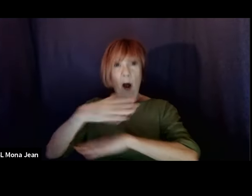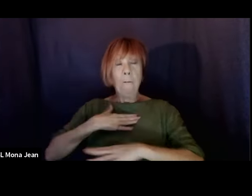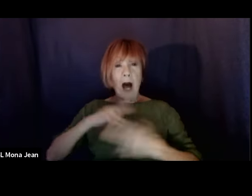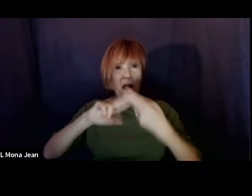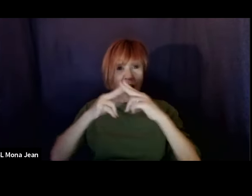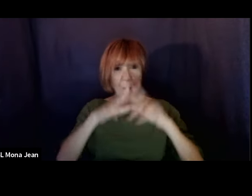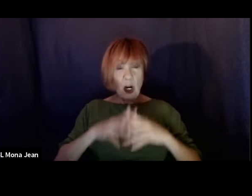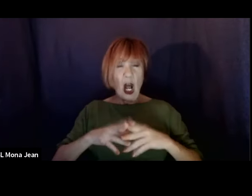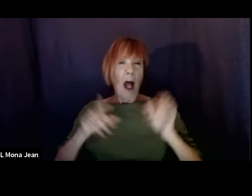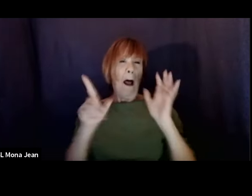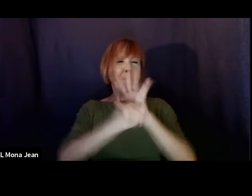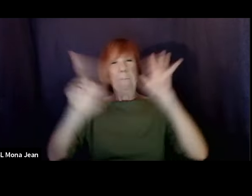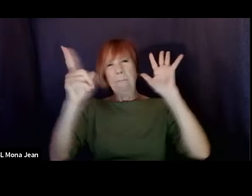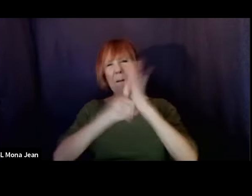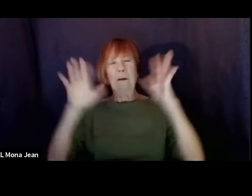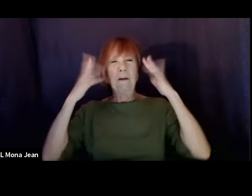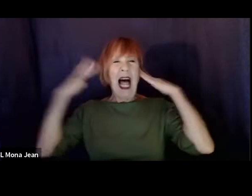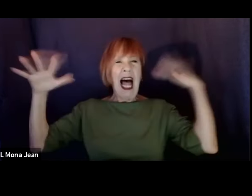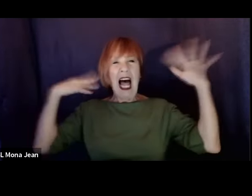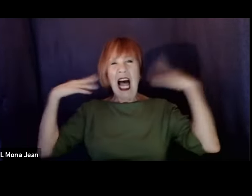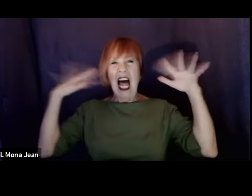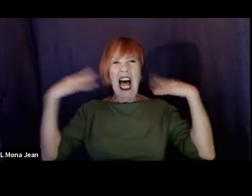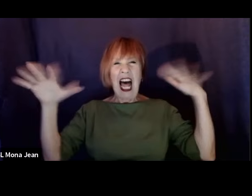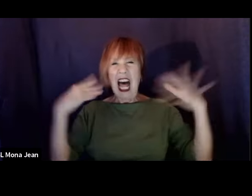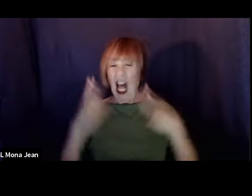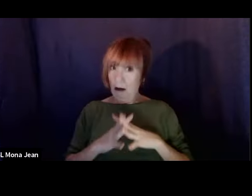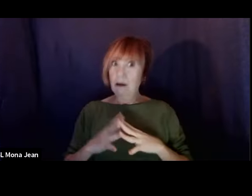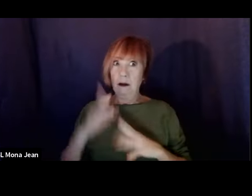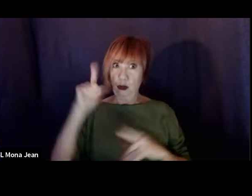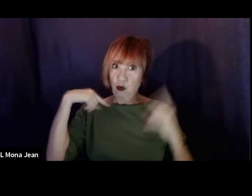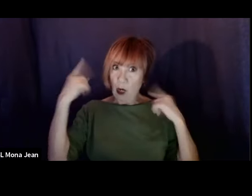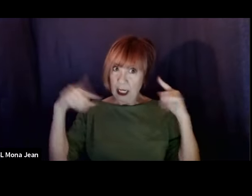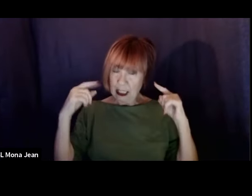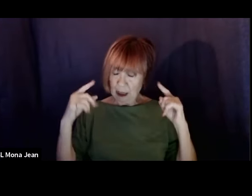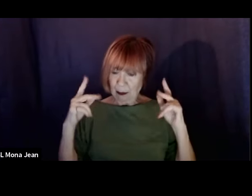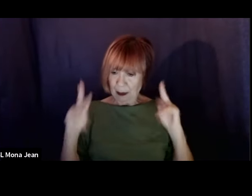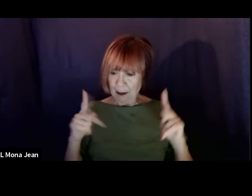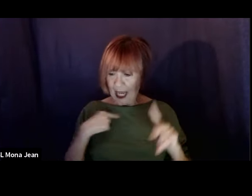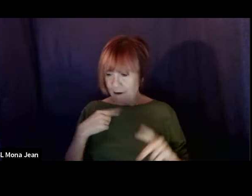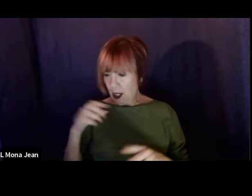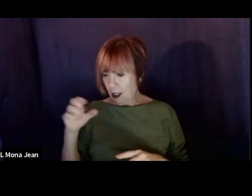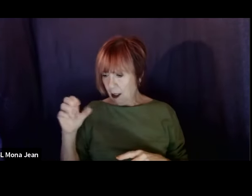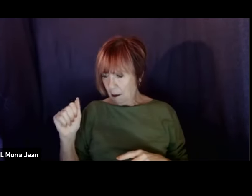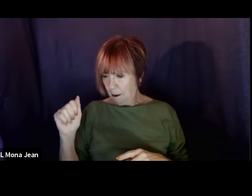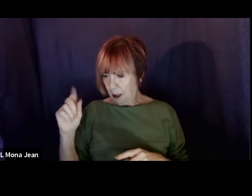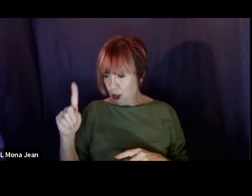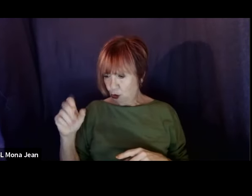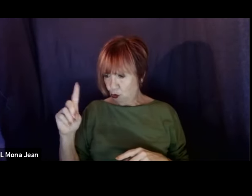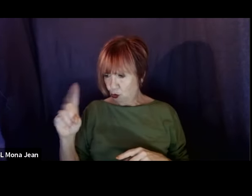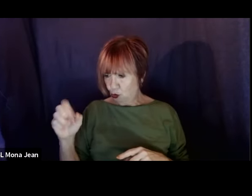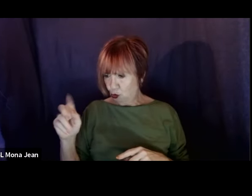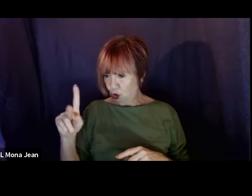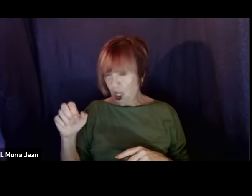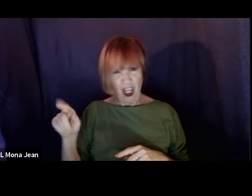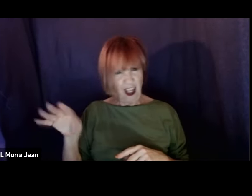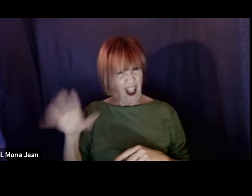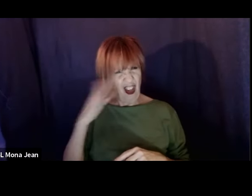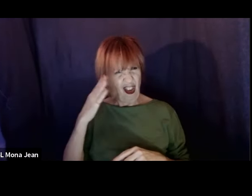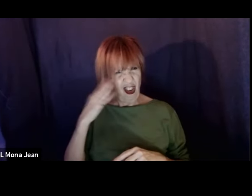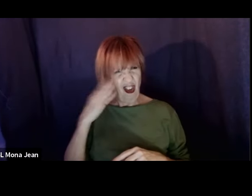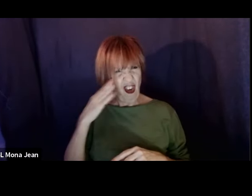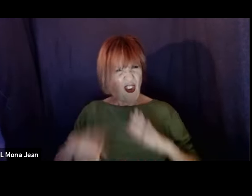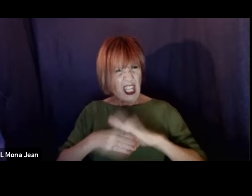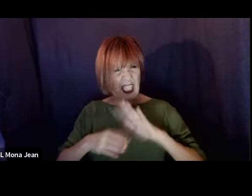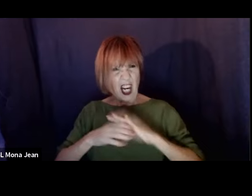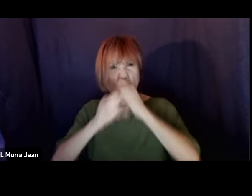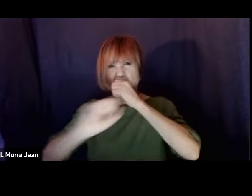their horns. We even got some crazy people that have bazoos. But bazoosalas? You know what I'm talking about, those loud things that they have at all the soccer tourneys.